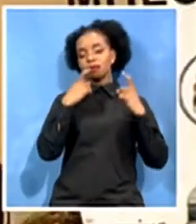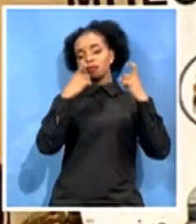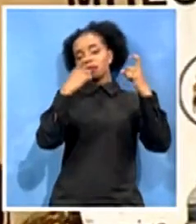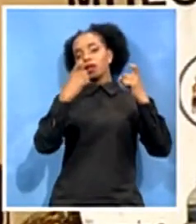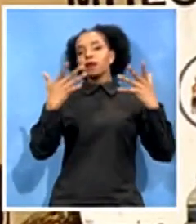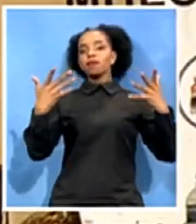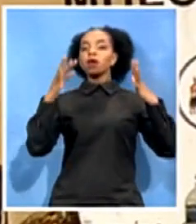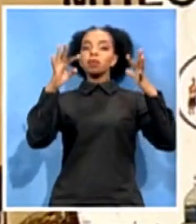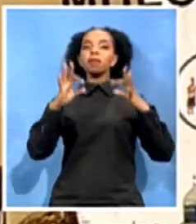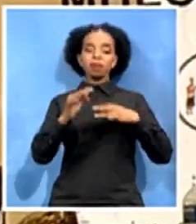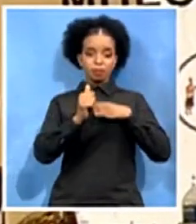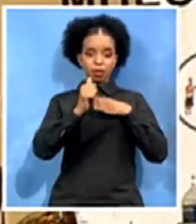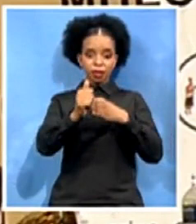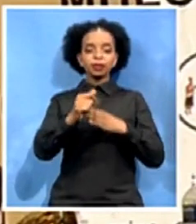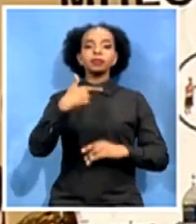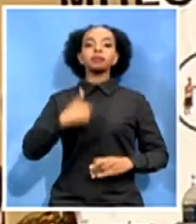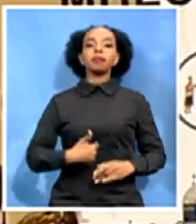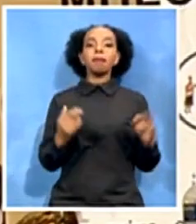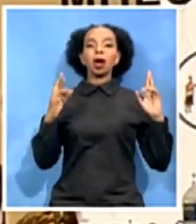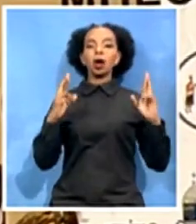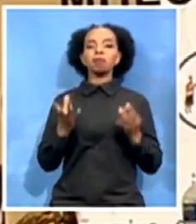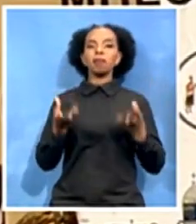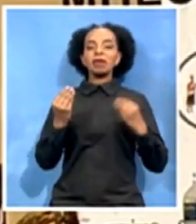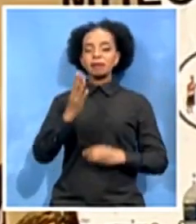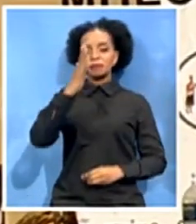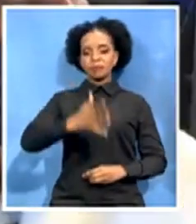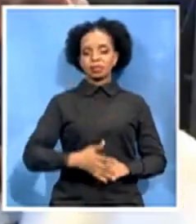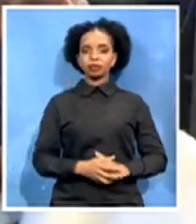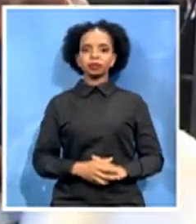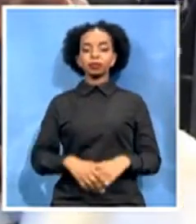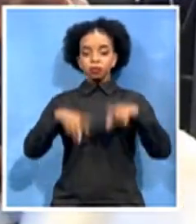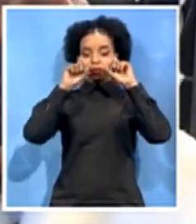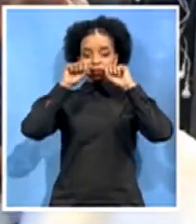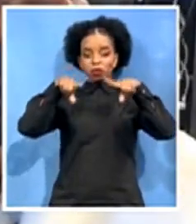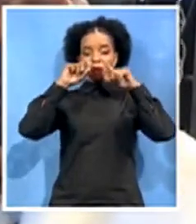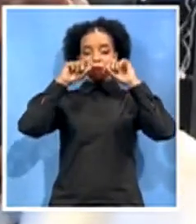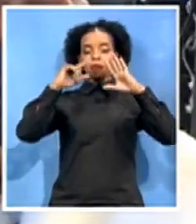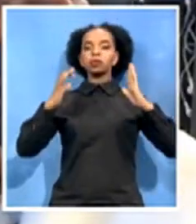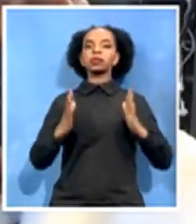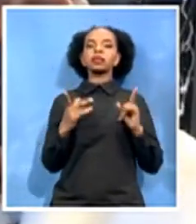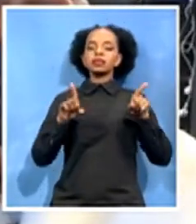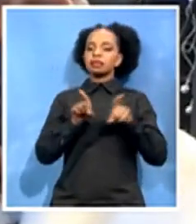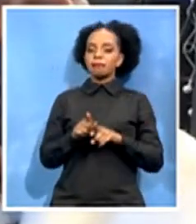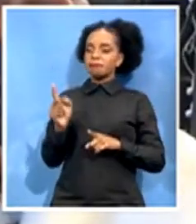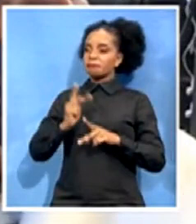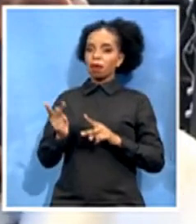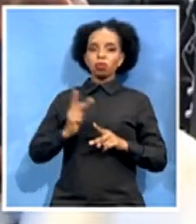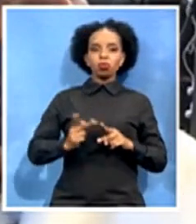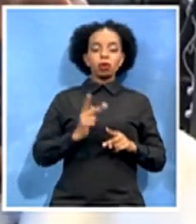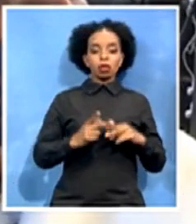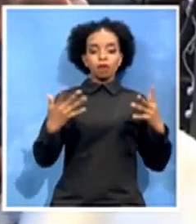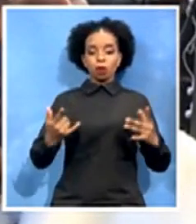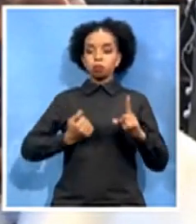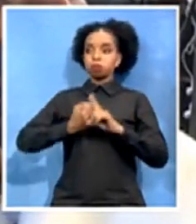it. The monarchs also played a prominent role during the liberation struggle. They used those links to fight